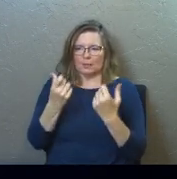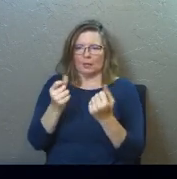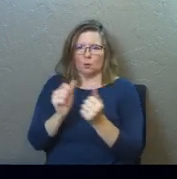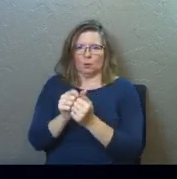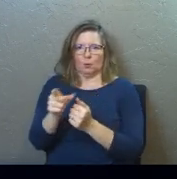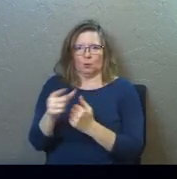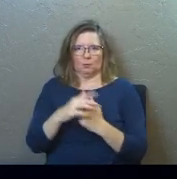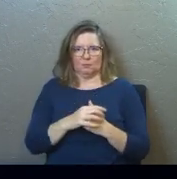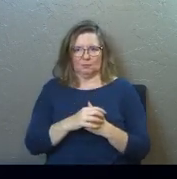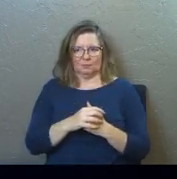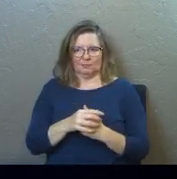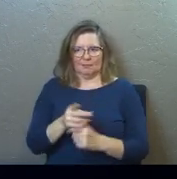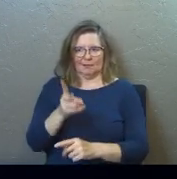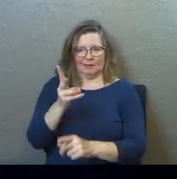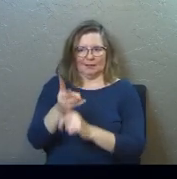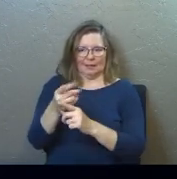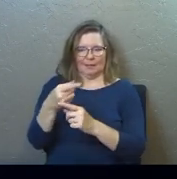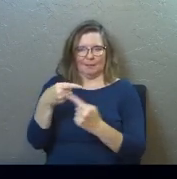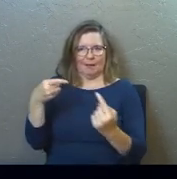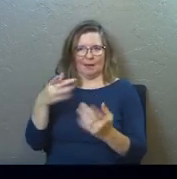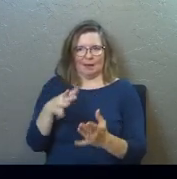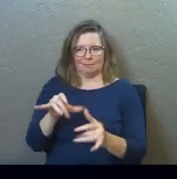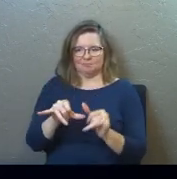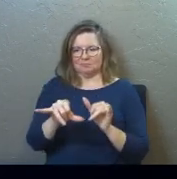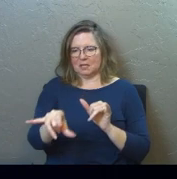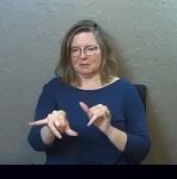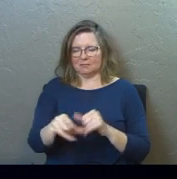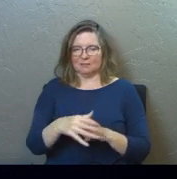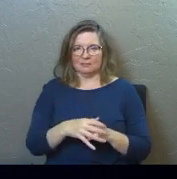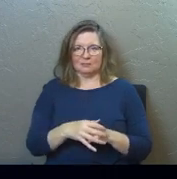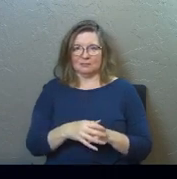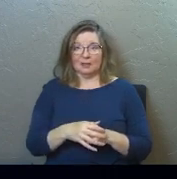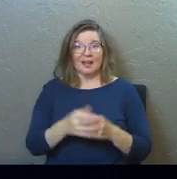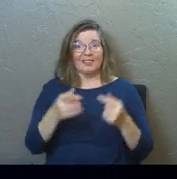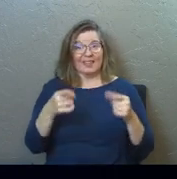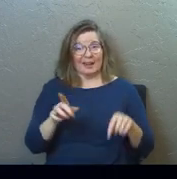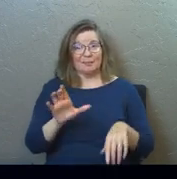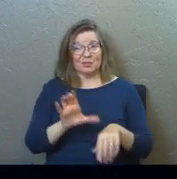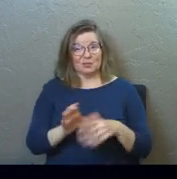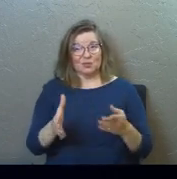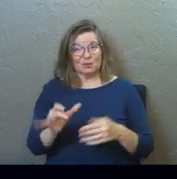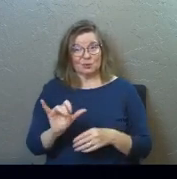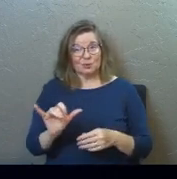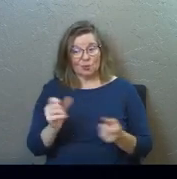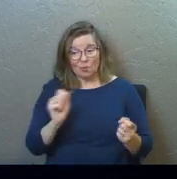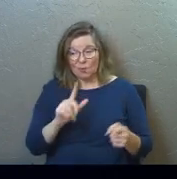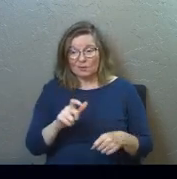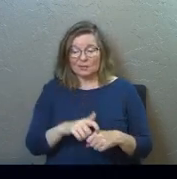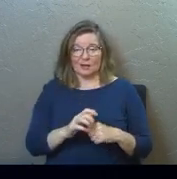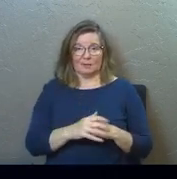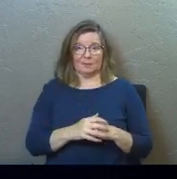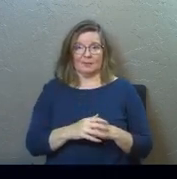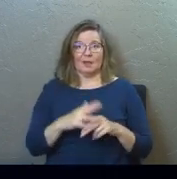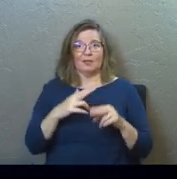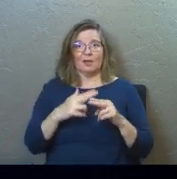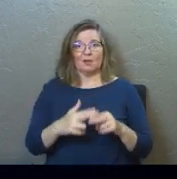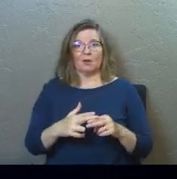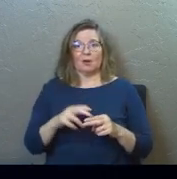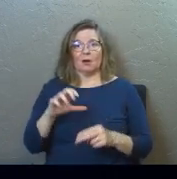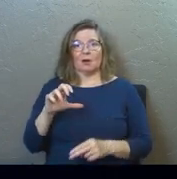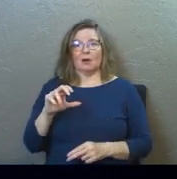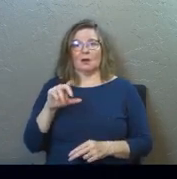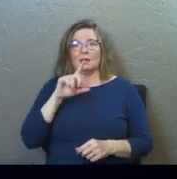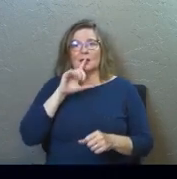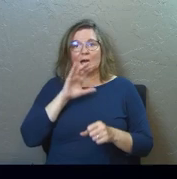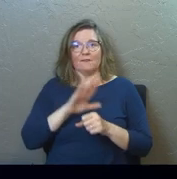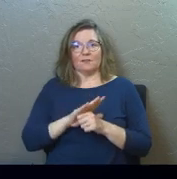I keep my enemies my enemies. And that happens in the church all the time. Logicians, they call it confirmation bias.